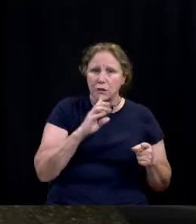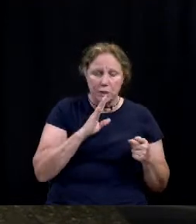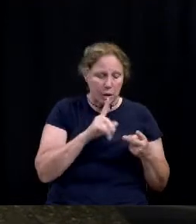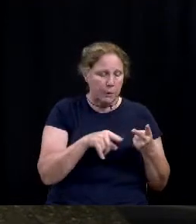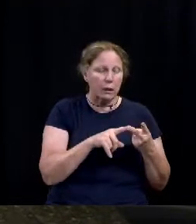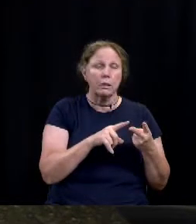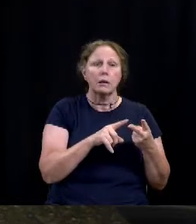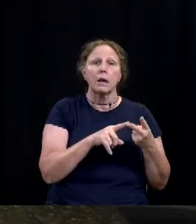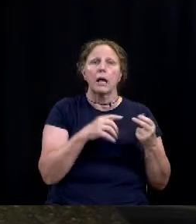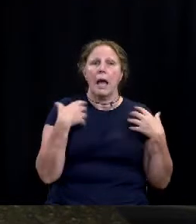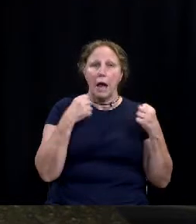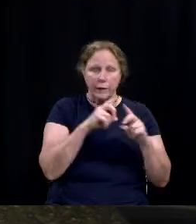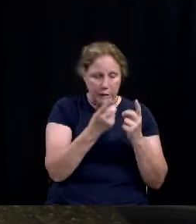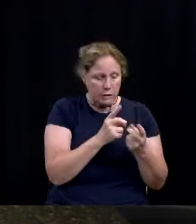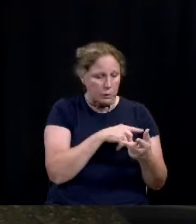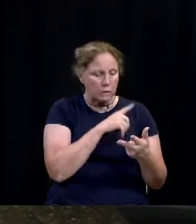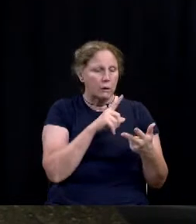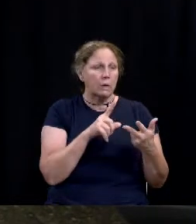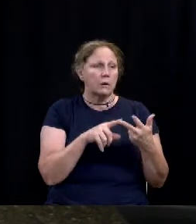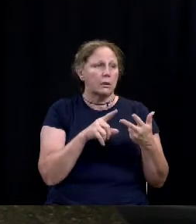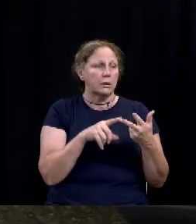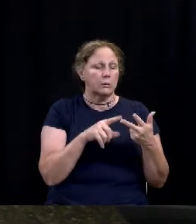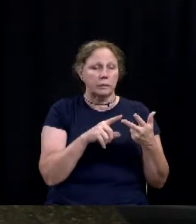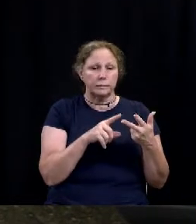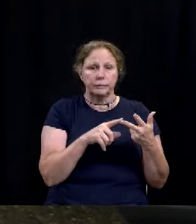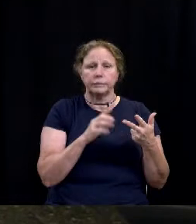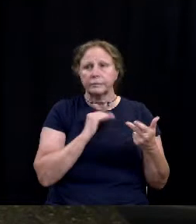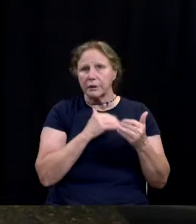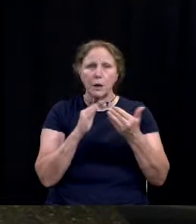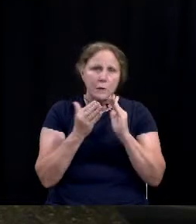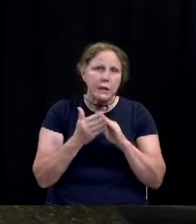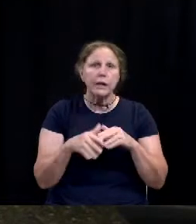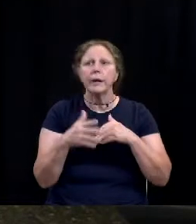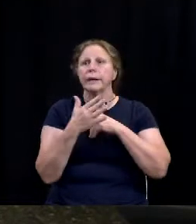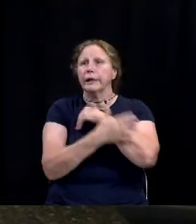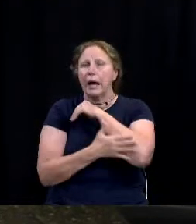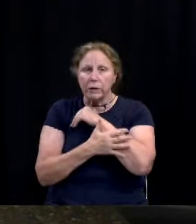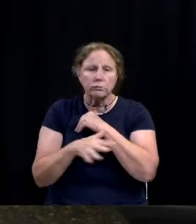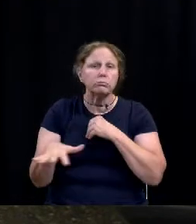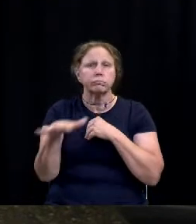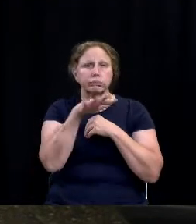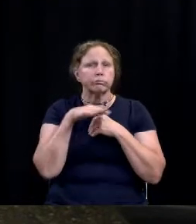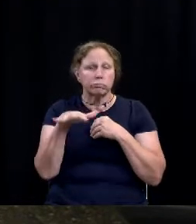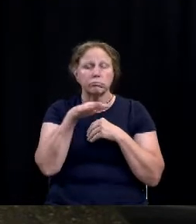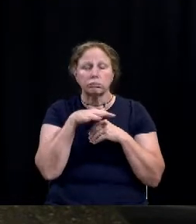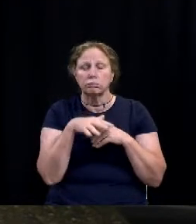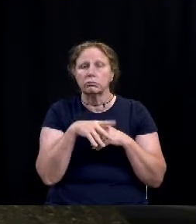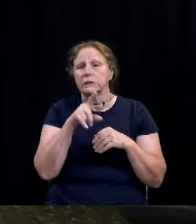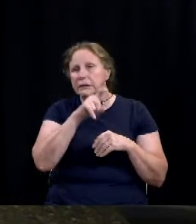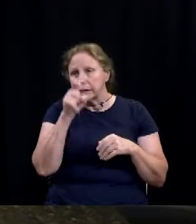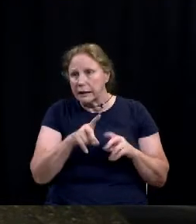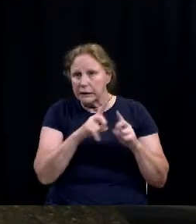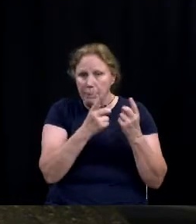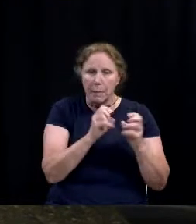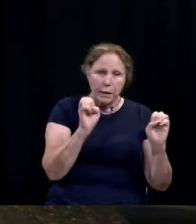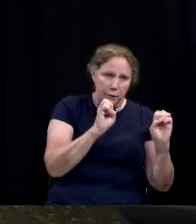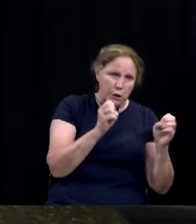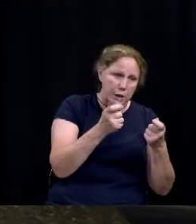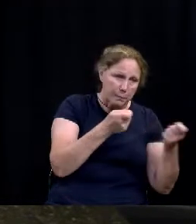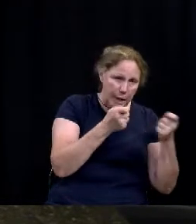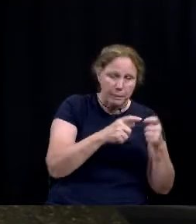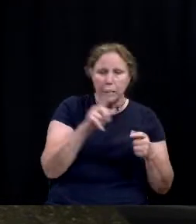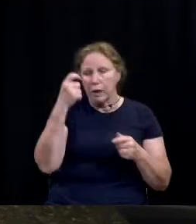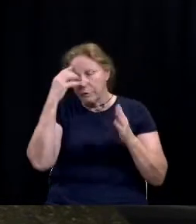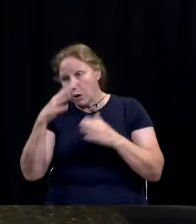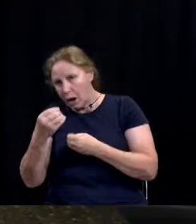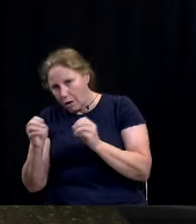well as the health district and our city and the county. The Texas Department of Emergency Management and the governor's